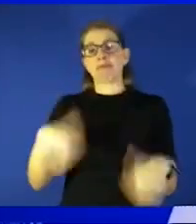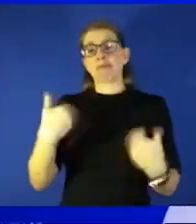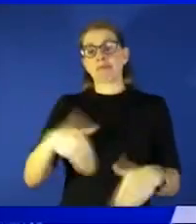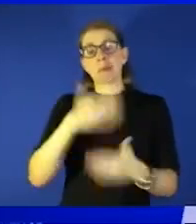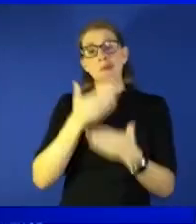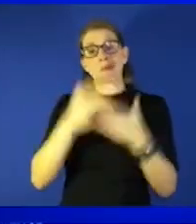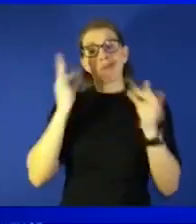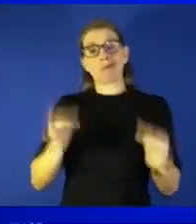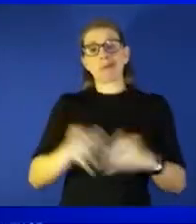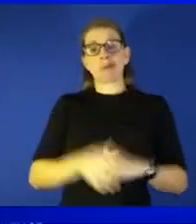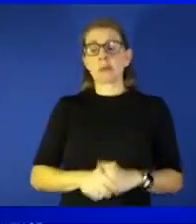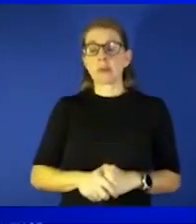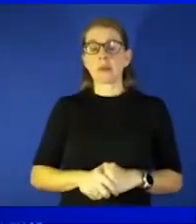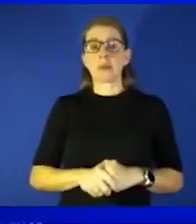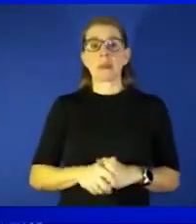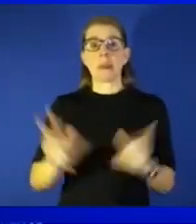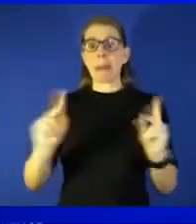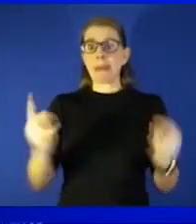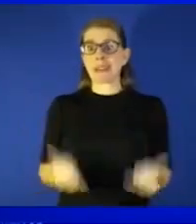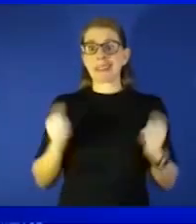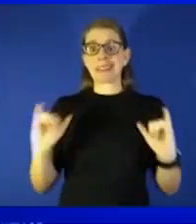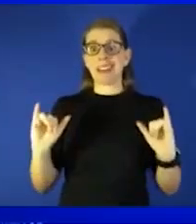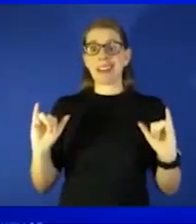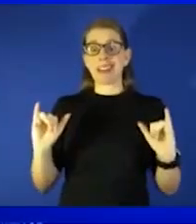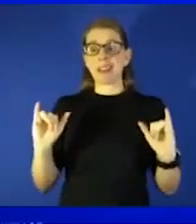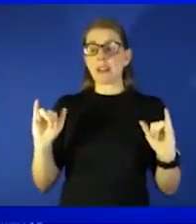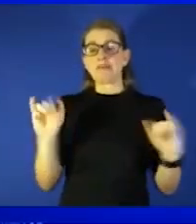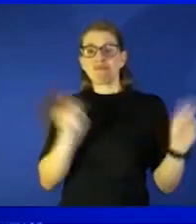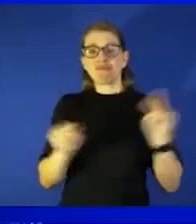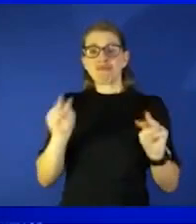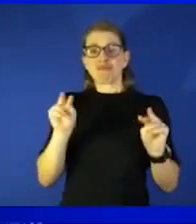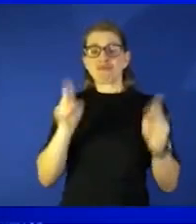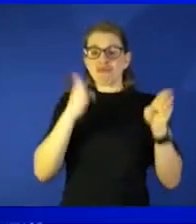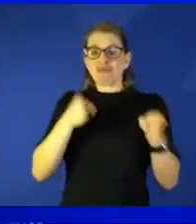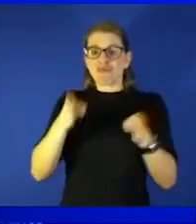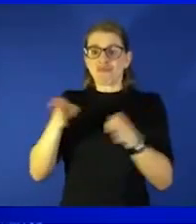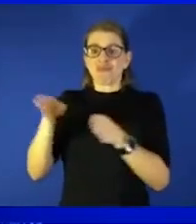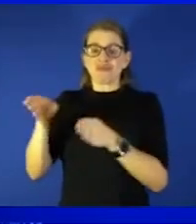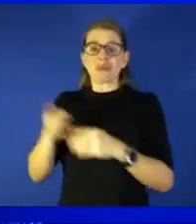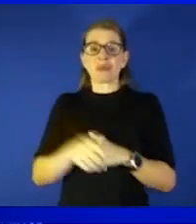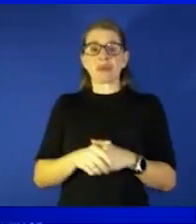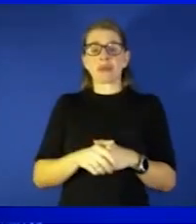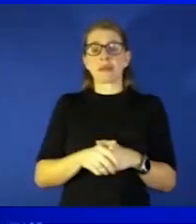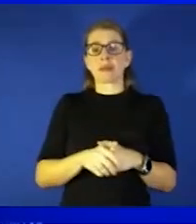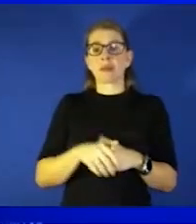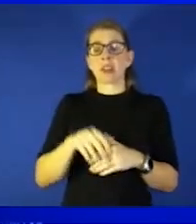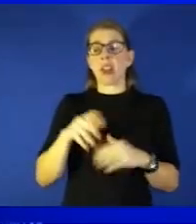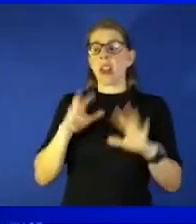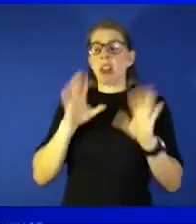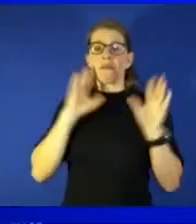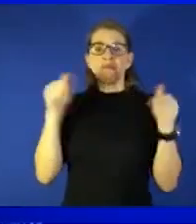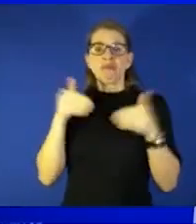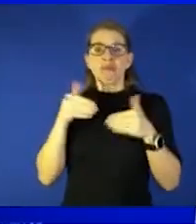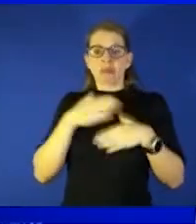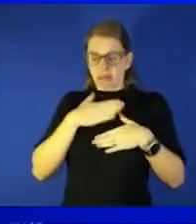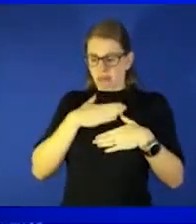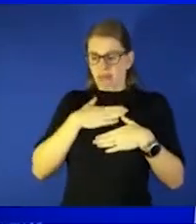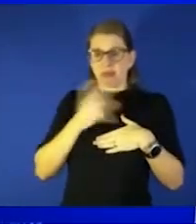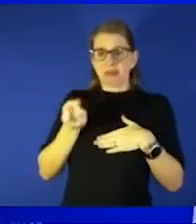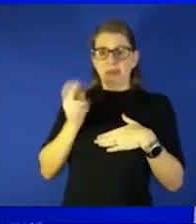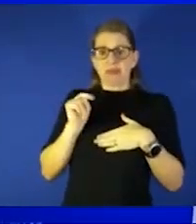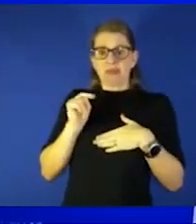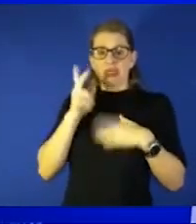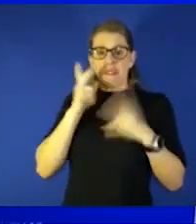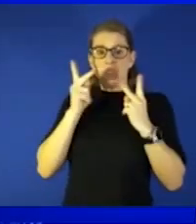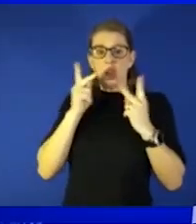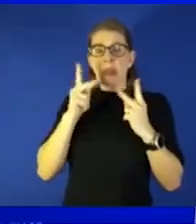were people who were still you know viewing this as an individual with this this myopic view of these kids are going to be safe they're